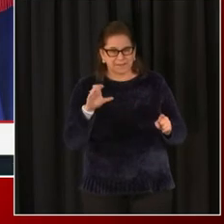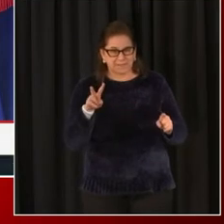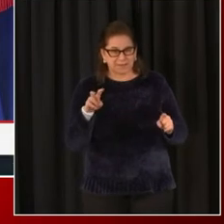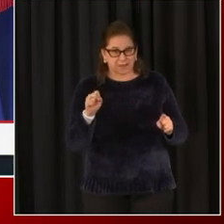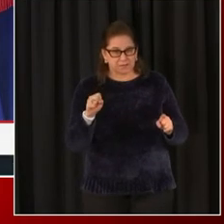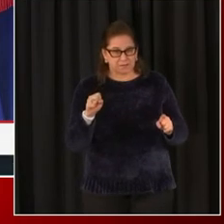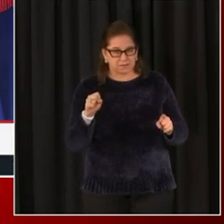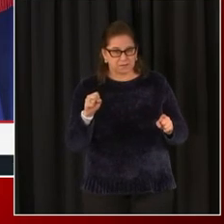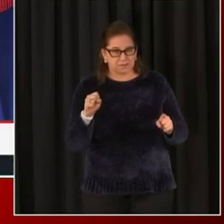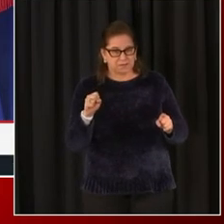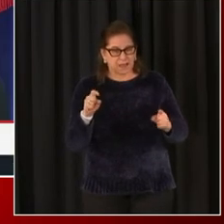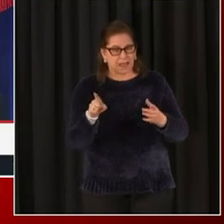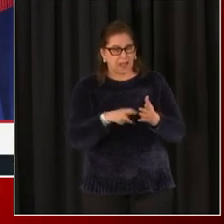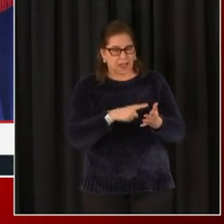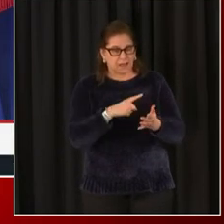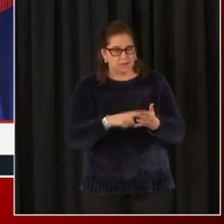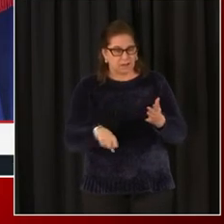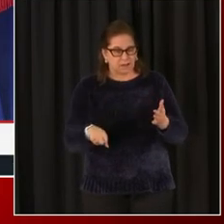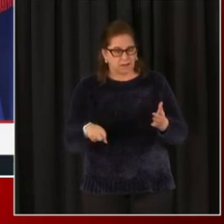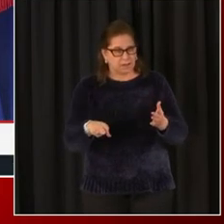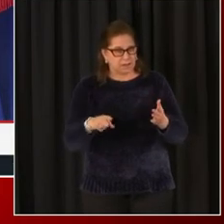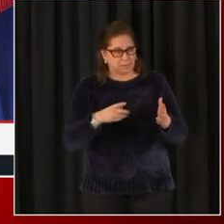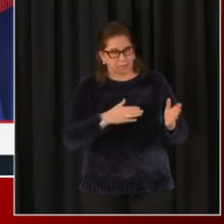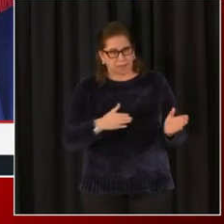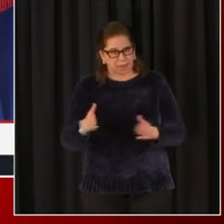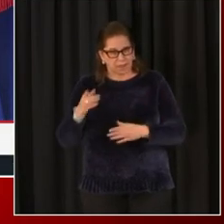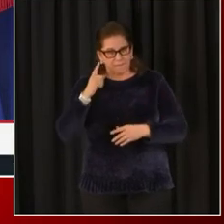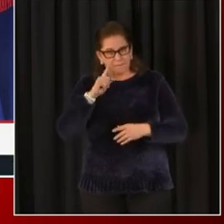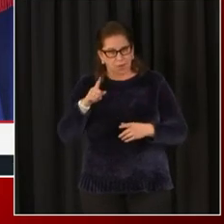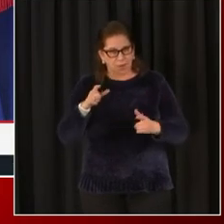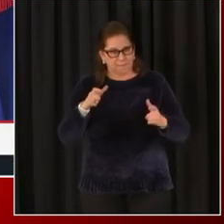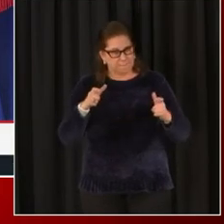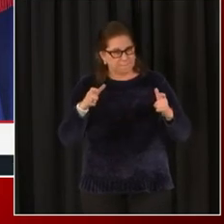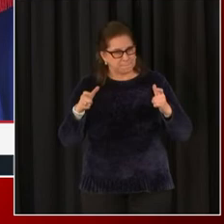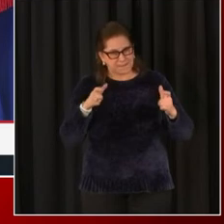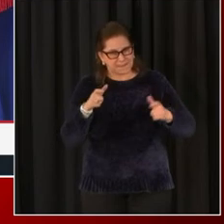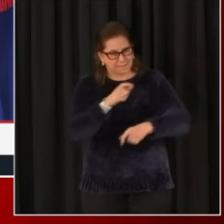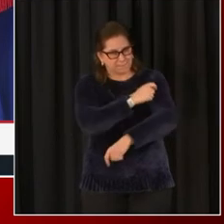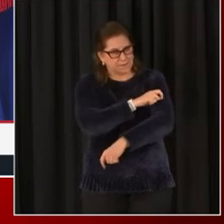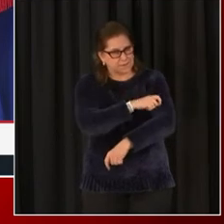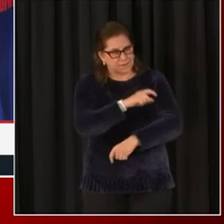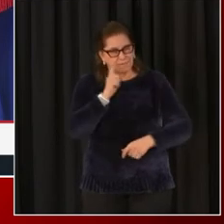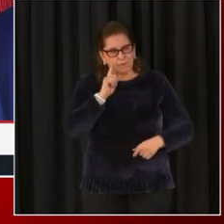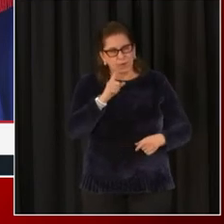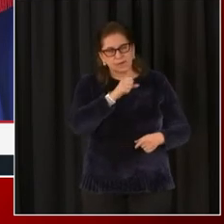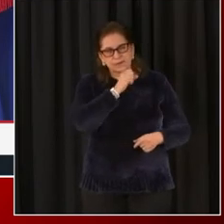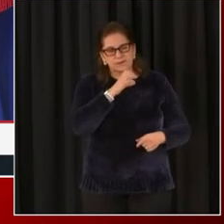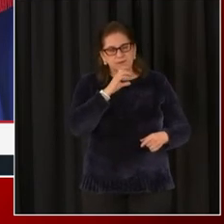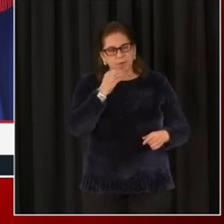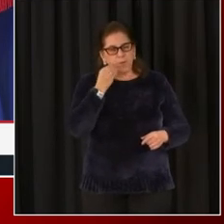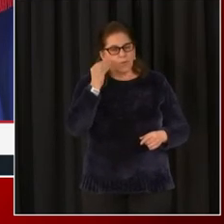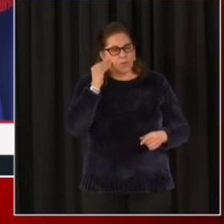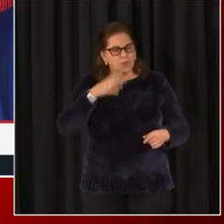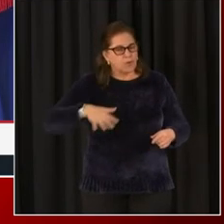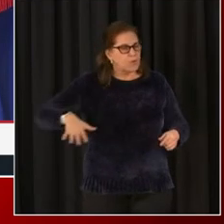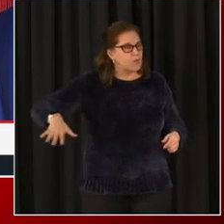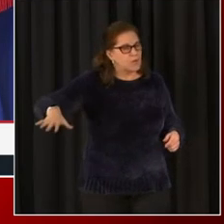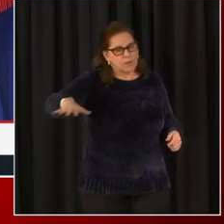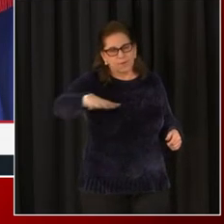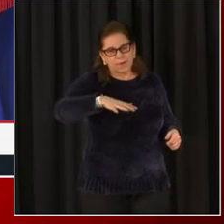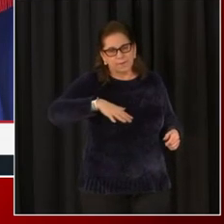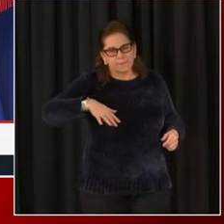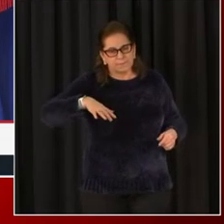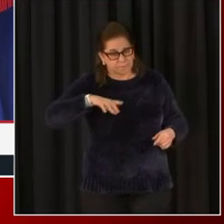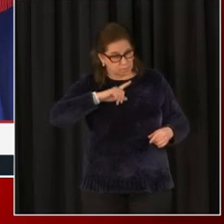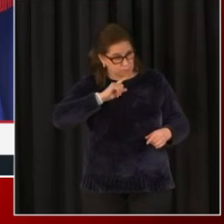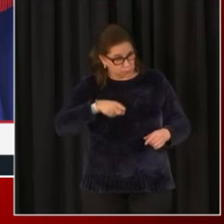canceled the planned mass vaccination of a senior home this week. Uh, and we've gotten other sporadic reports of people who are registering through the DC